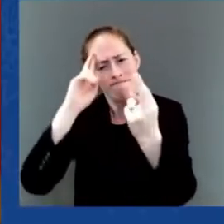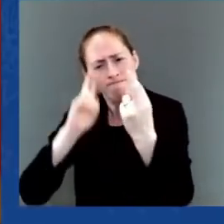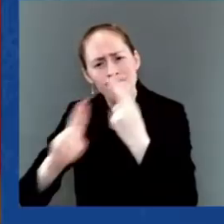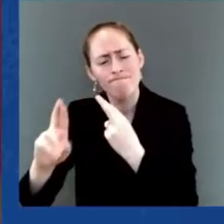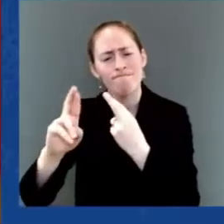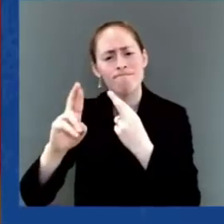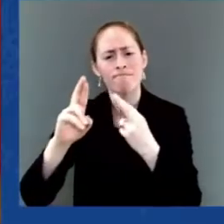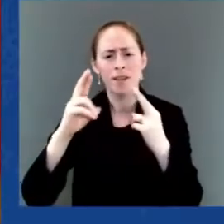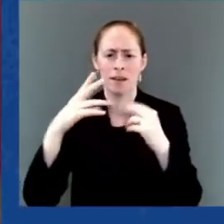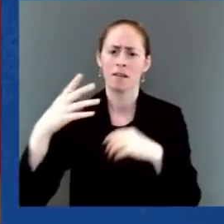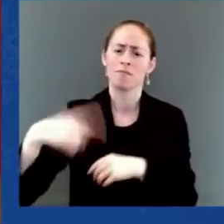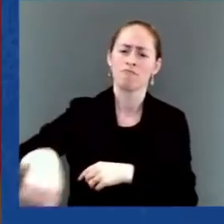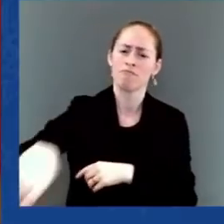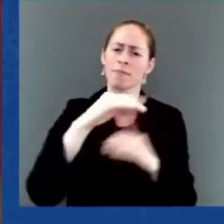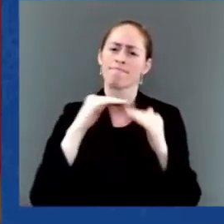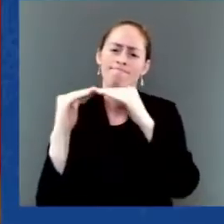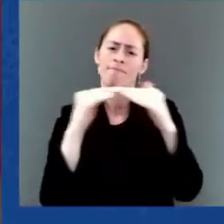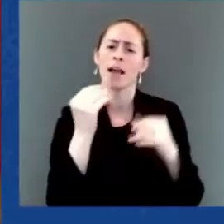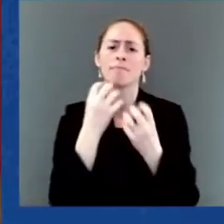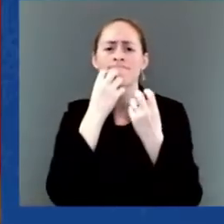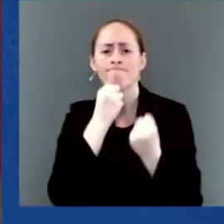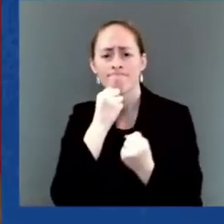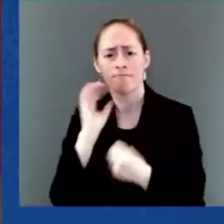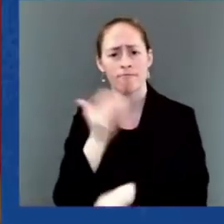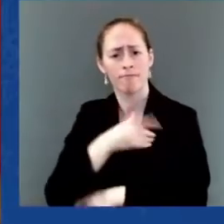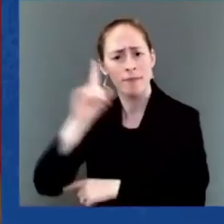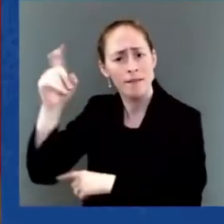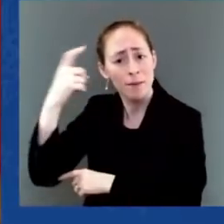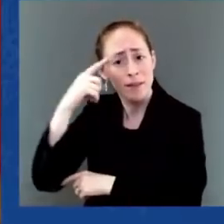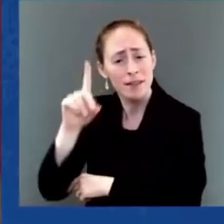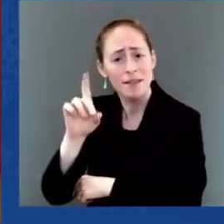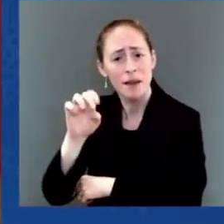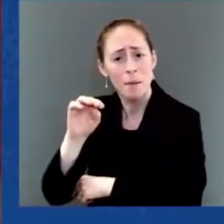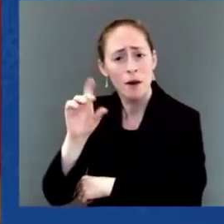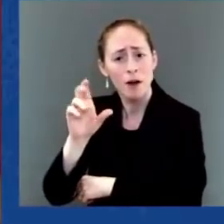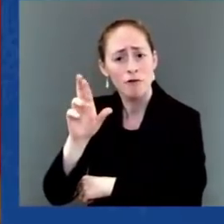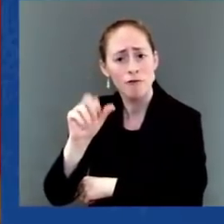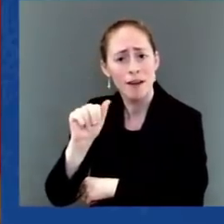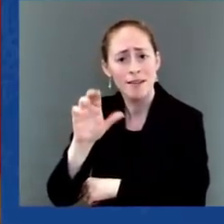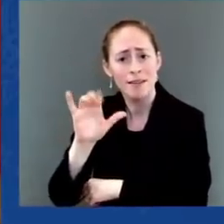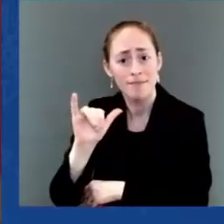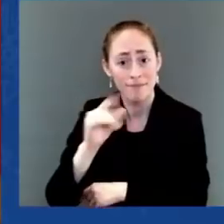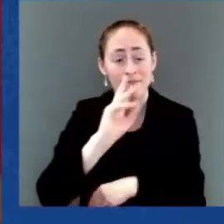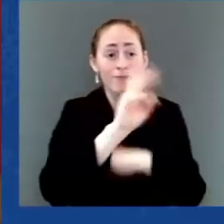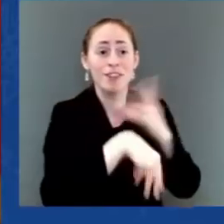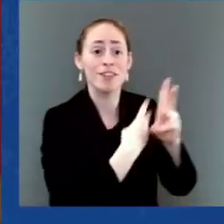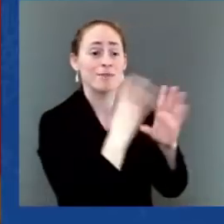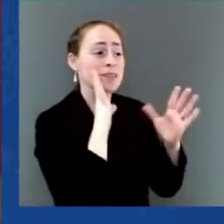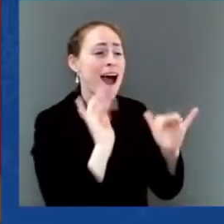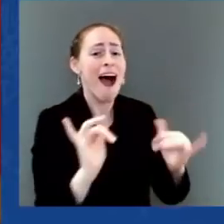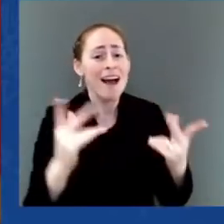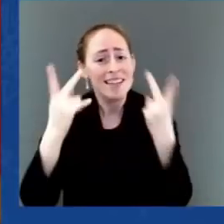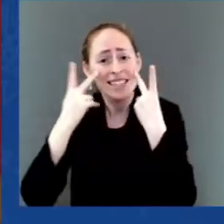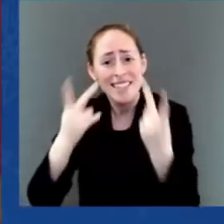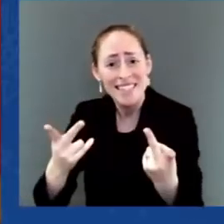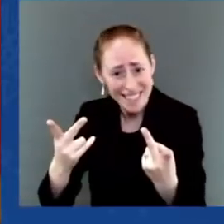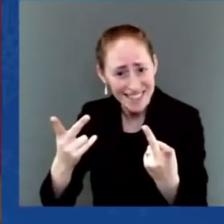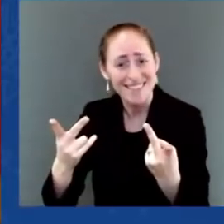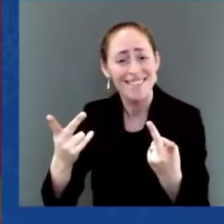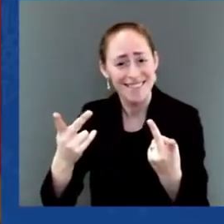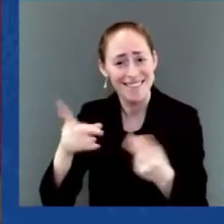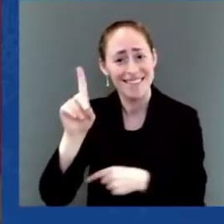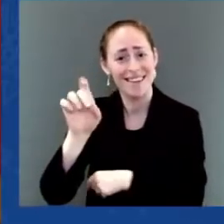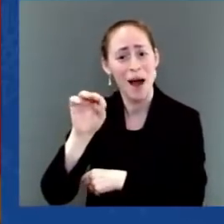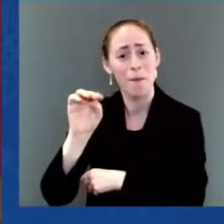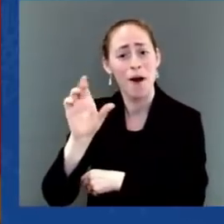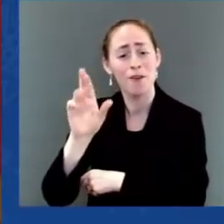in the second quarter of the 21st century. Including by increasing supply chain resilience and reliance, worker